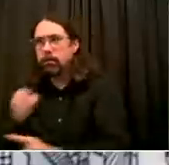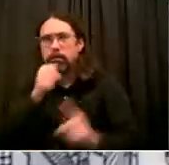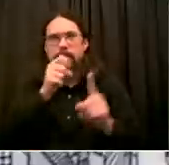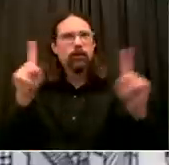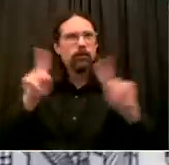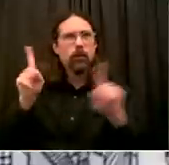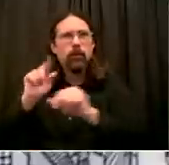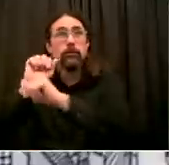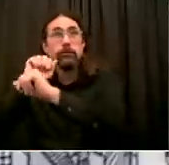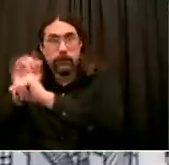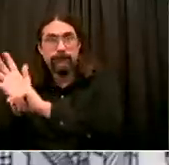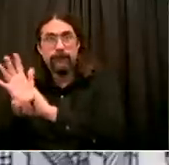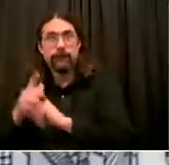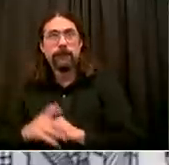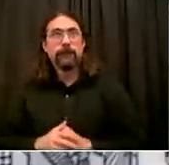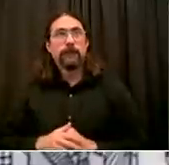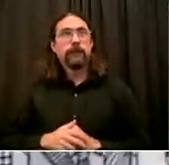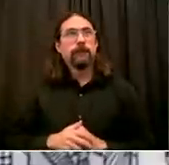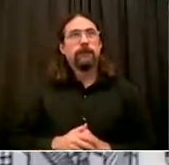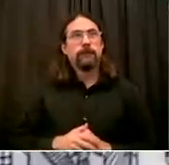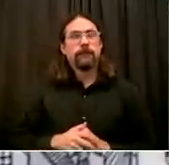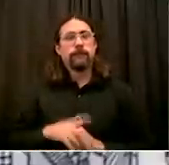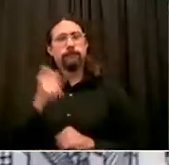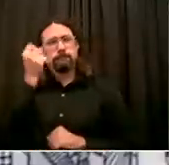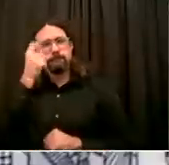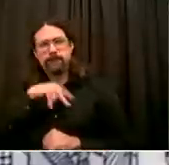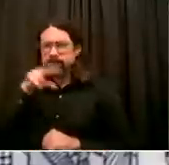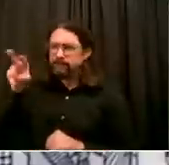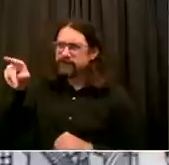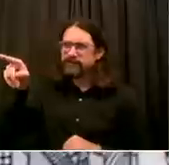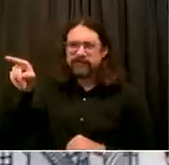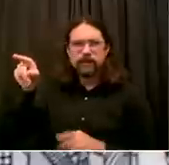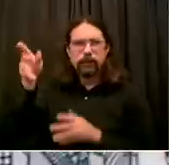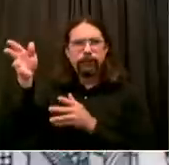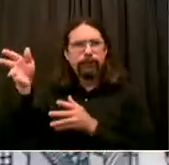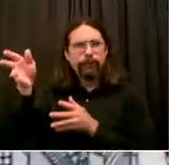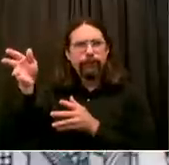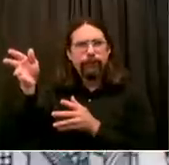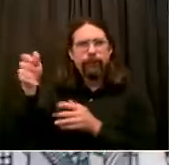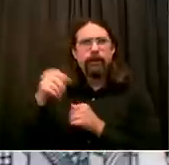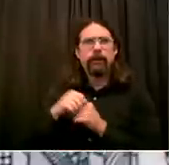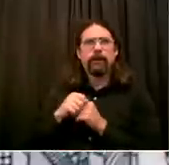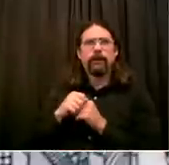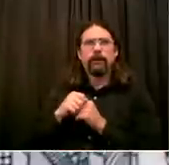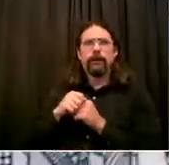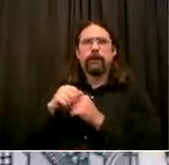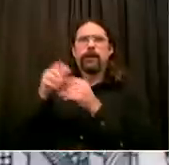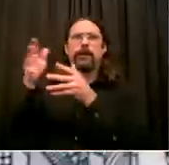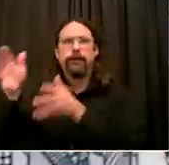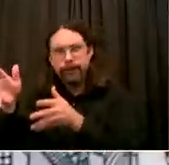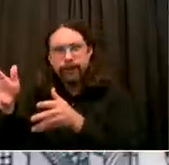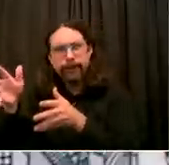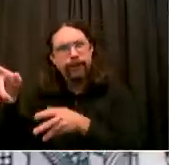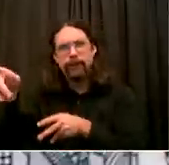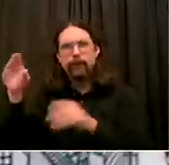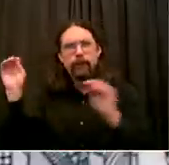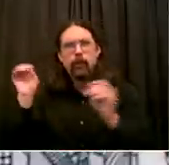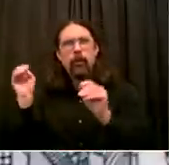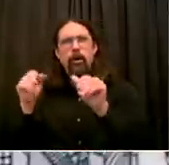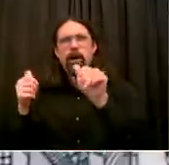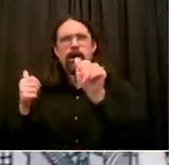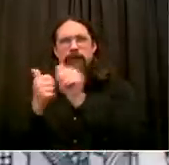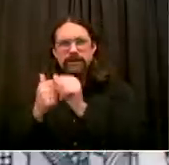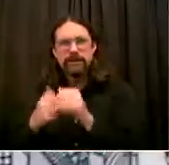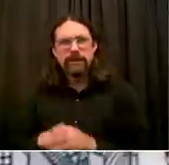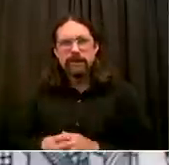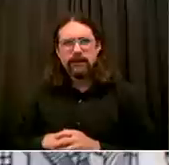there is some sort of transparency issue here with these schools and these cases? Respectfully, Katie, when you say I said something that's not true, I would